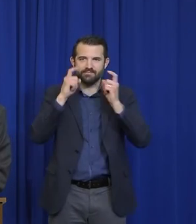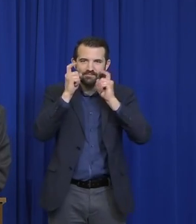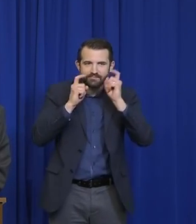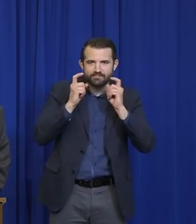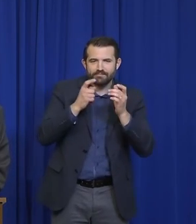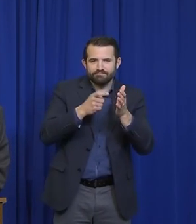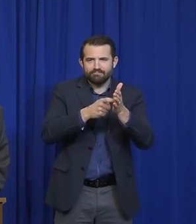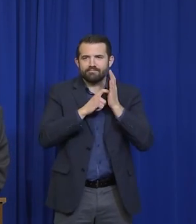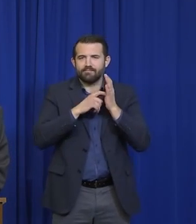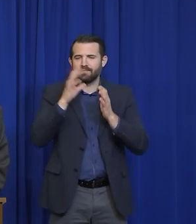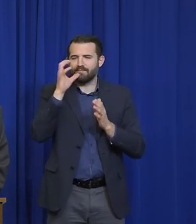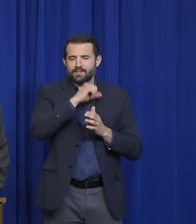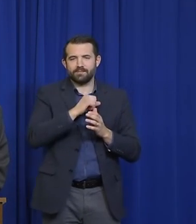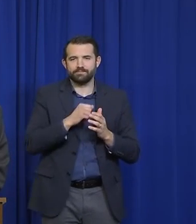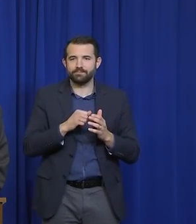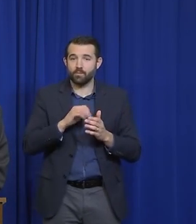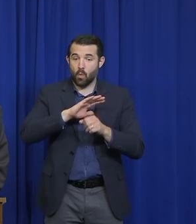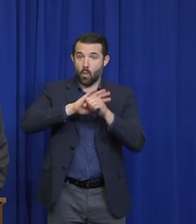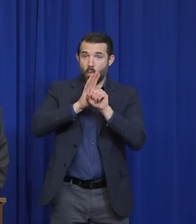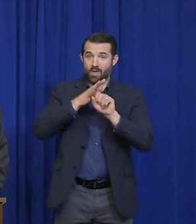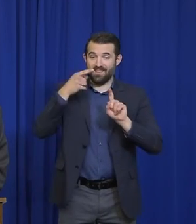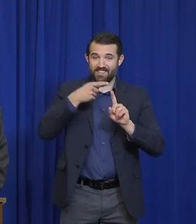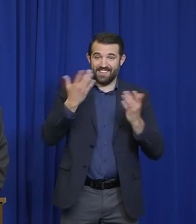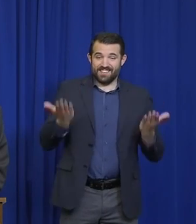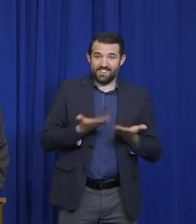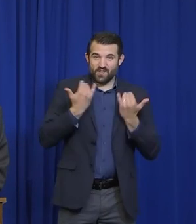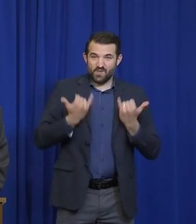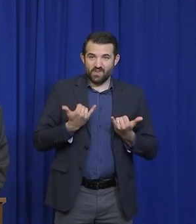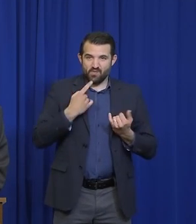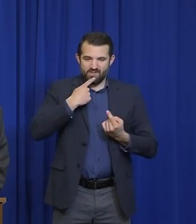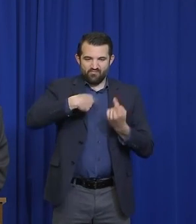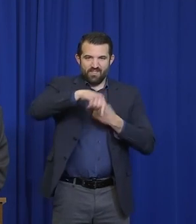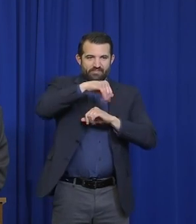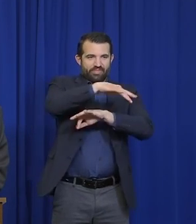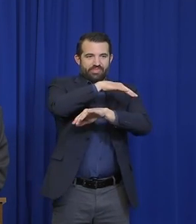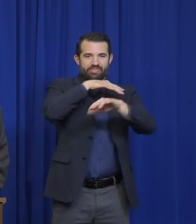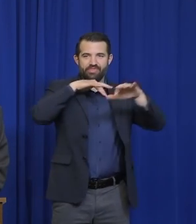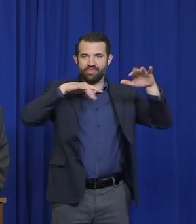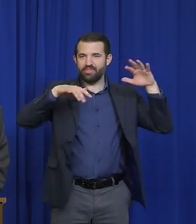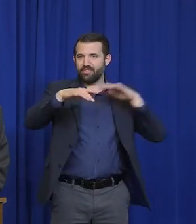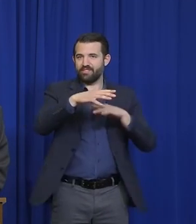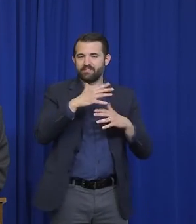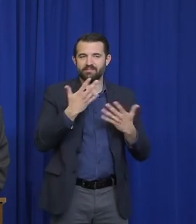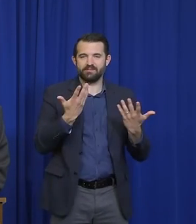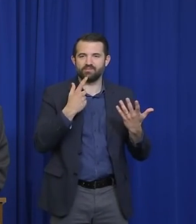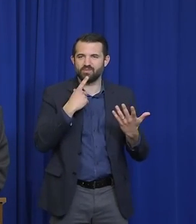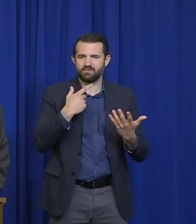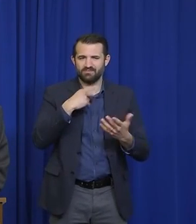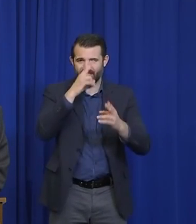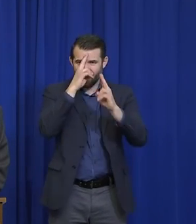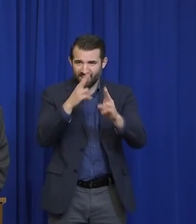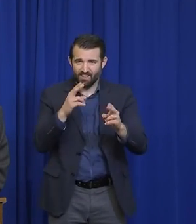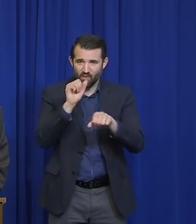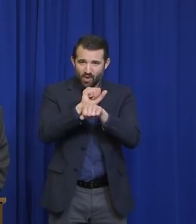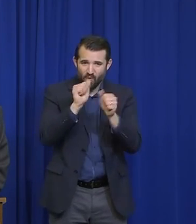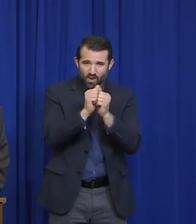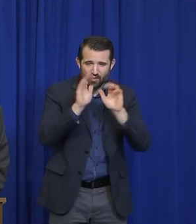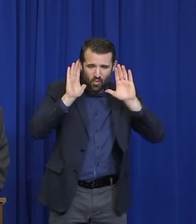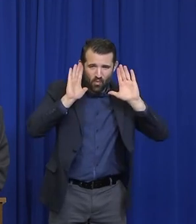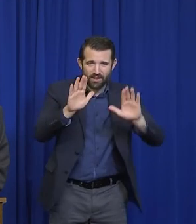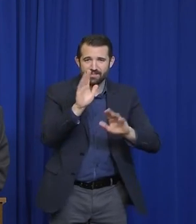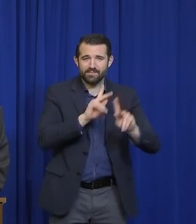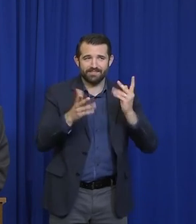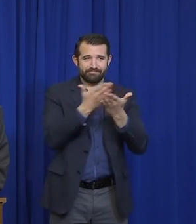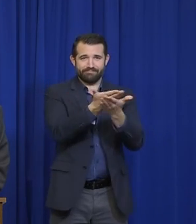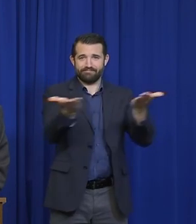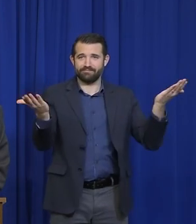and that it is everywhere. But I'm pleased to be able to work with such great people and with the private sector as well, so